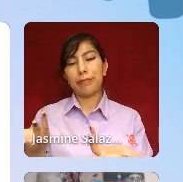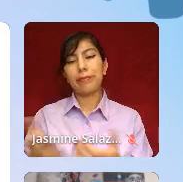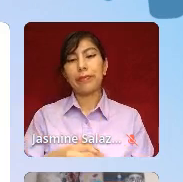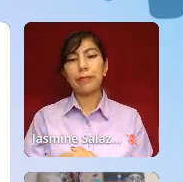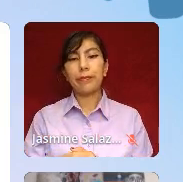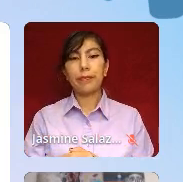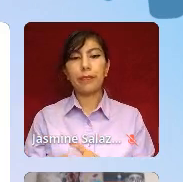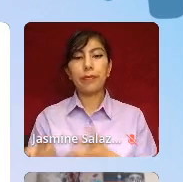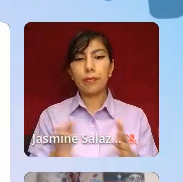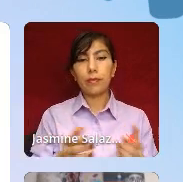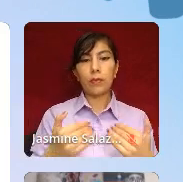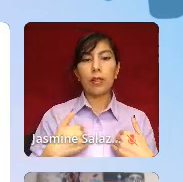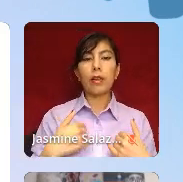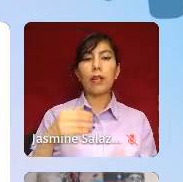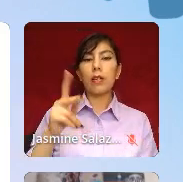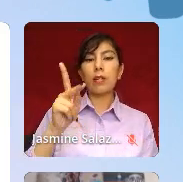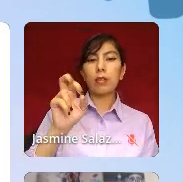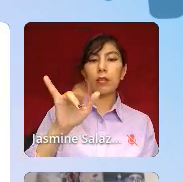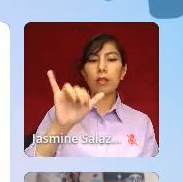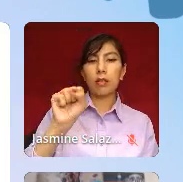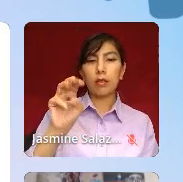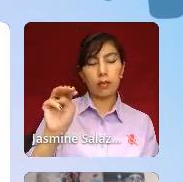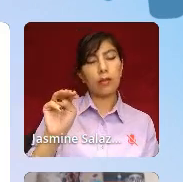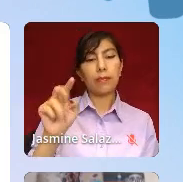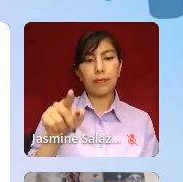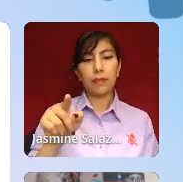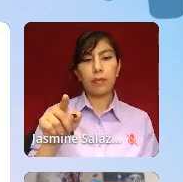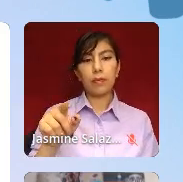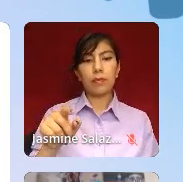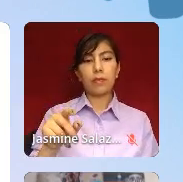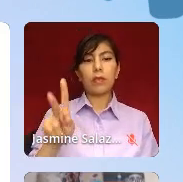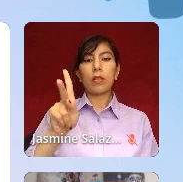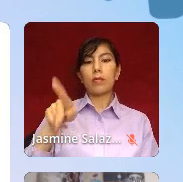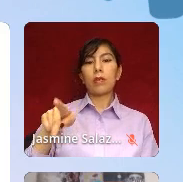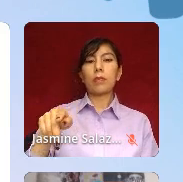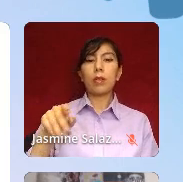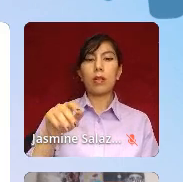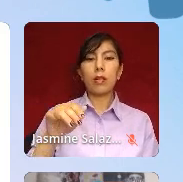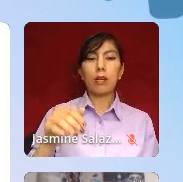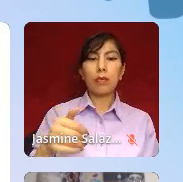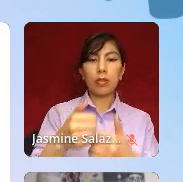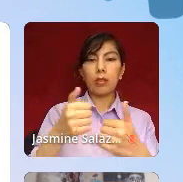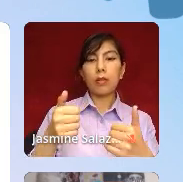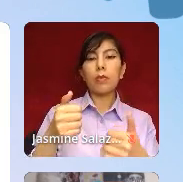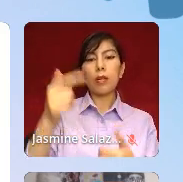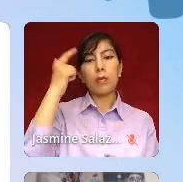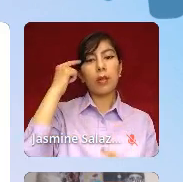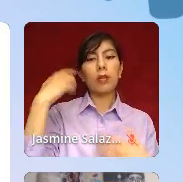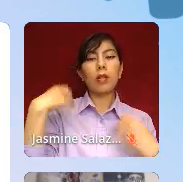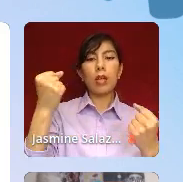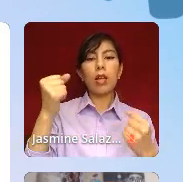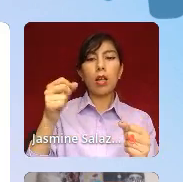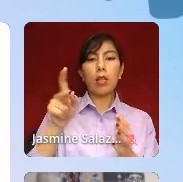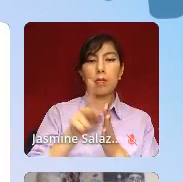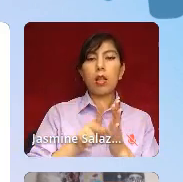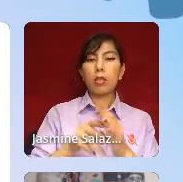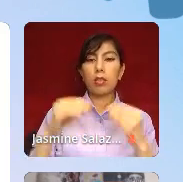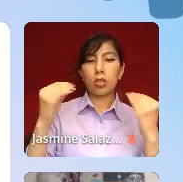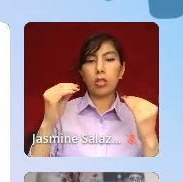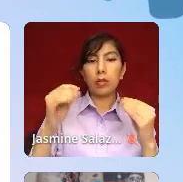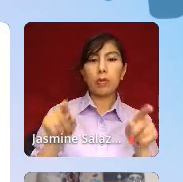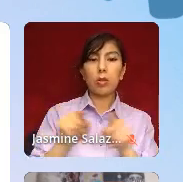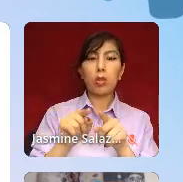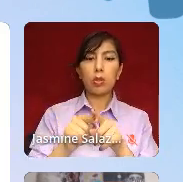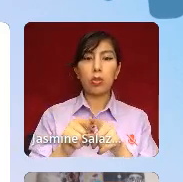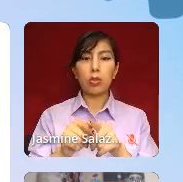Next up, have Karis Myrick. Karis is the vice president of Inseparable, a mental health policy shop. She's also a national mental health